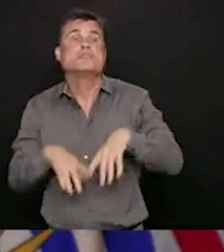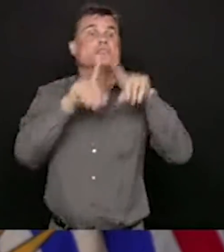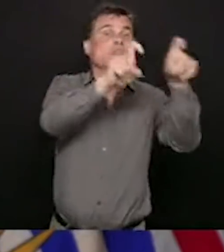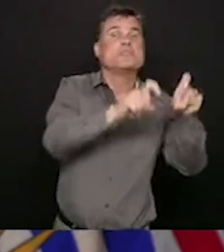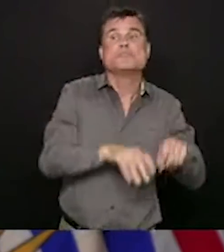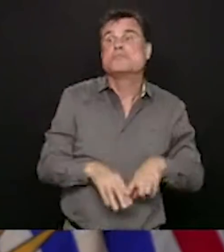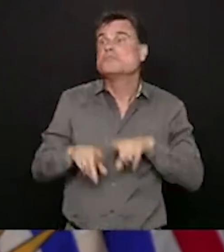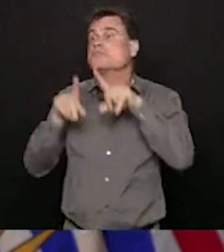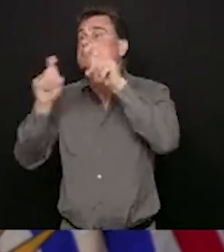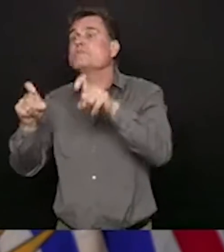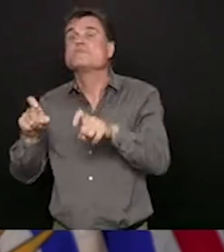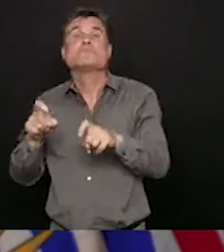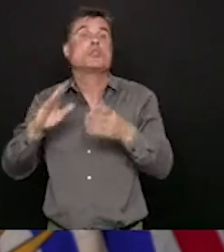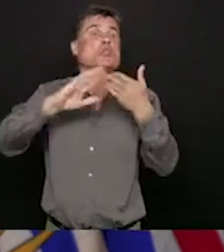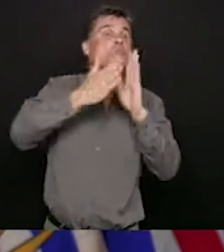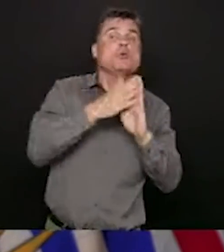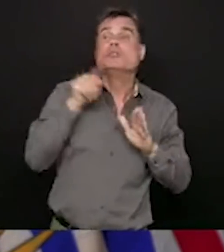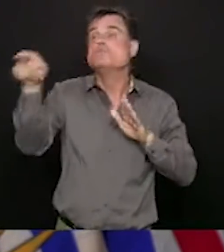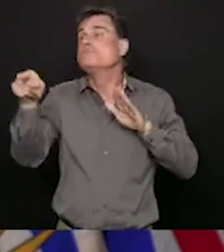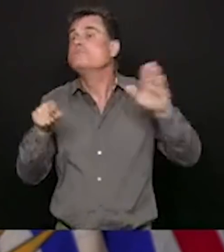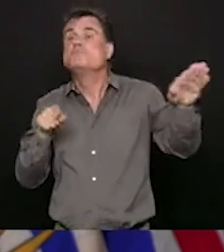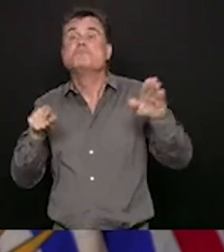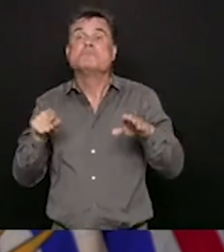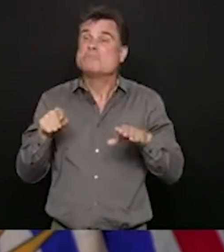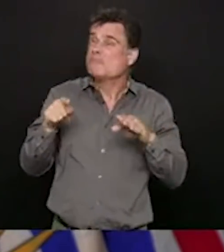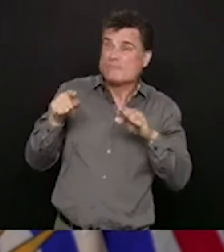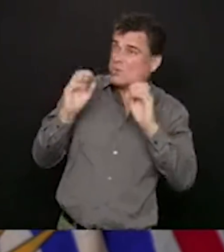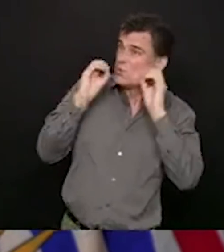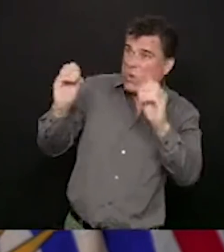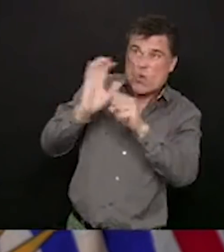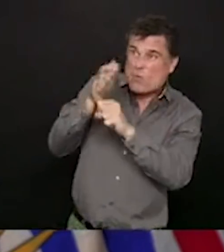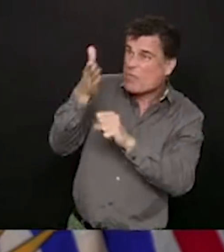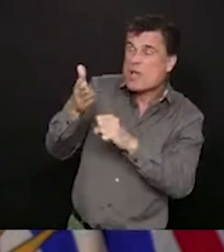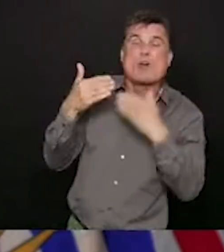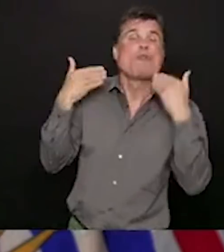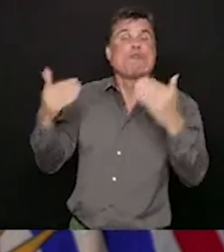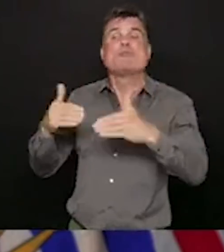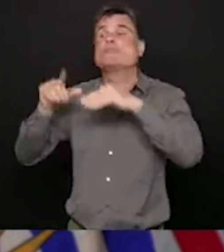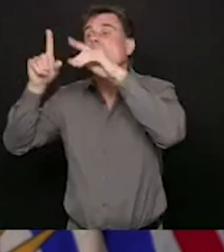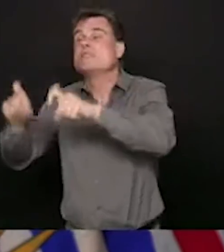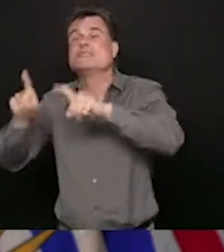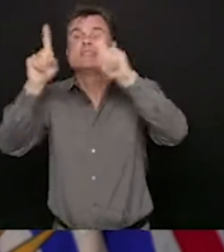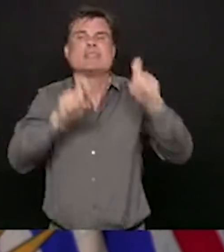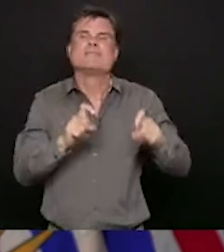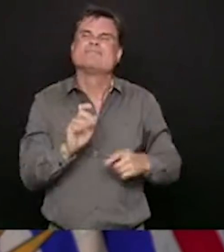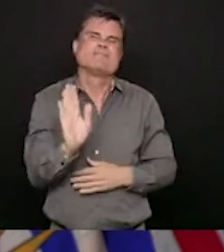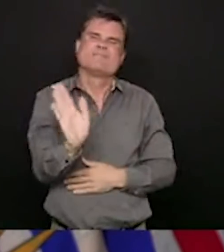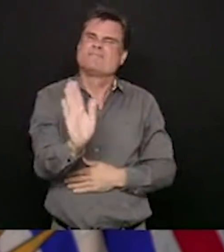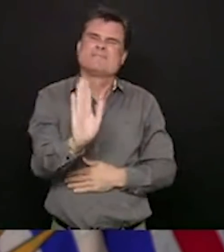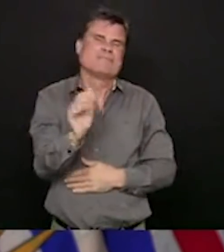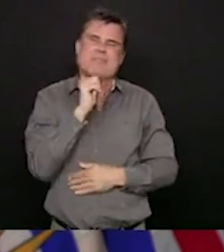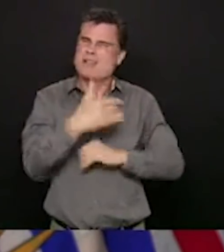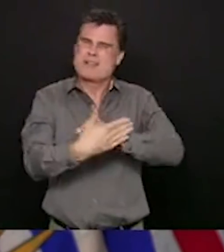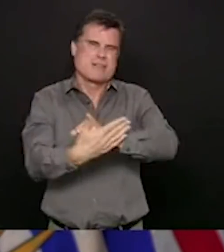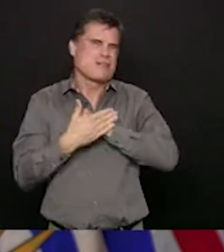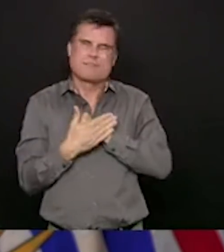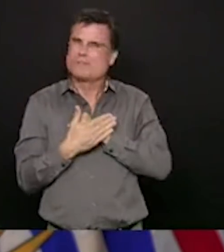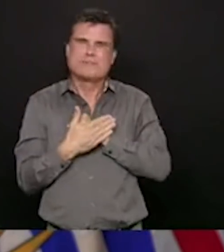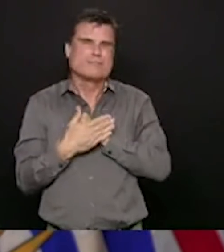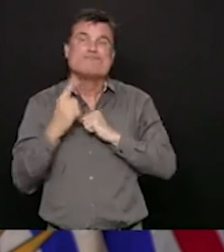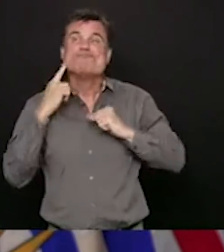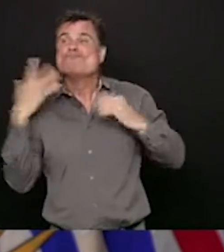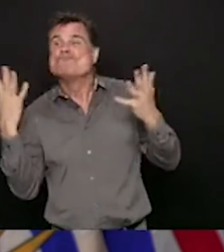In fact, that type of testing leads to both false positives and false negatives. And for a variety of reasons,